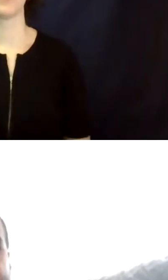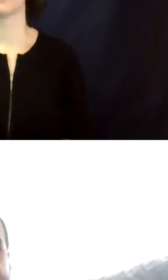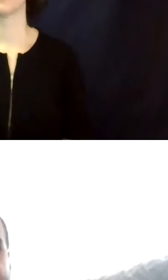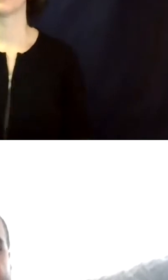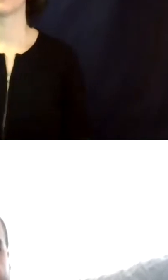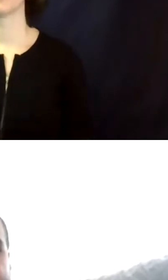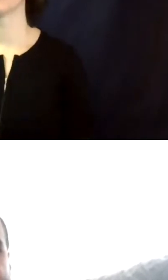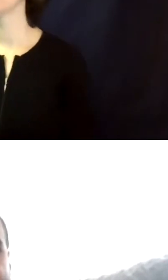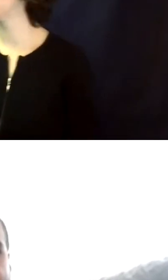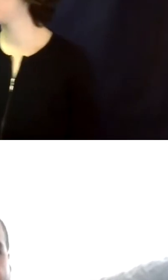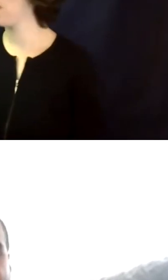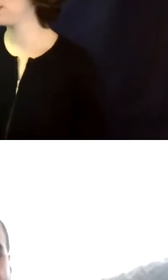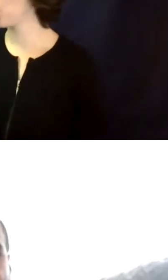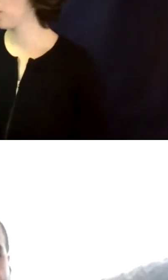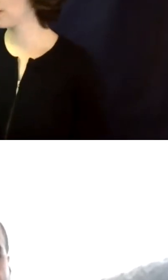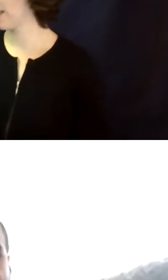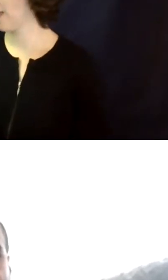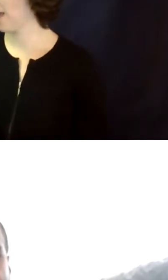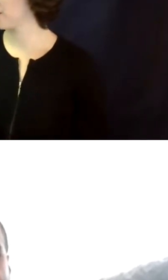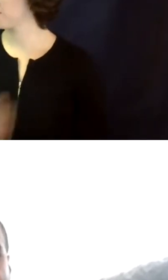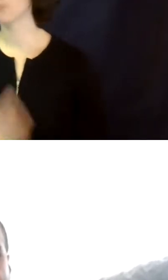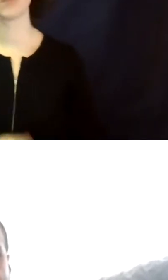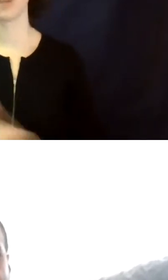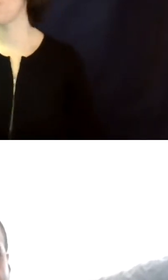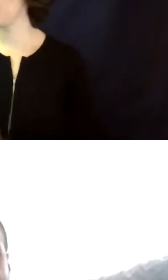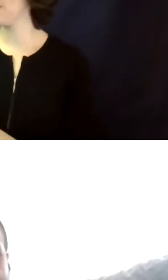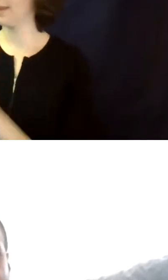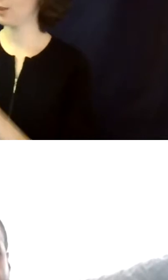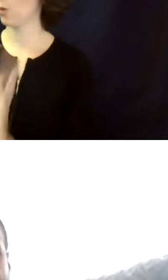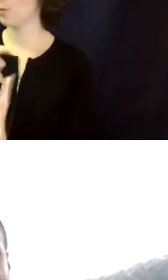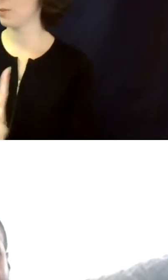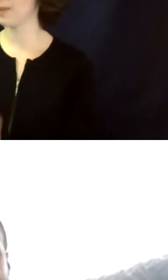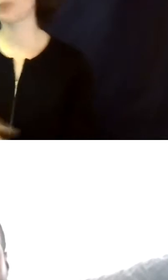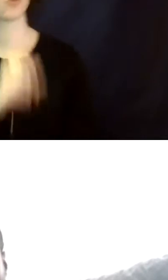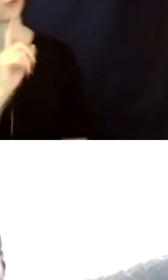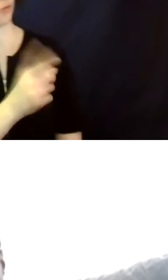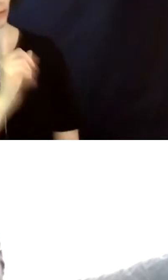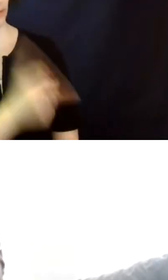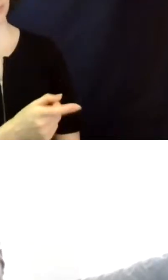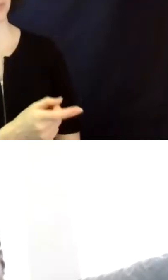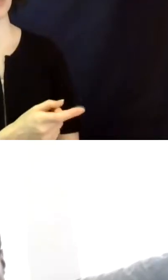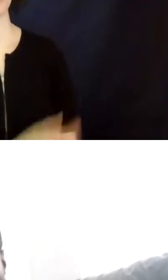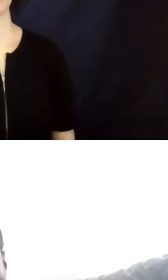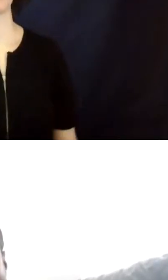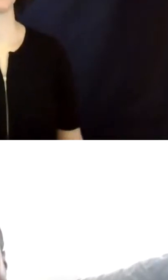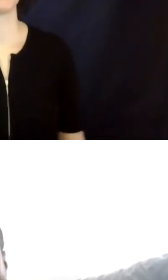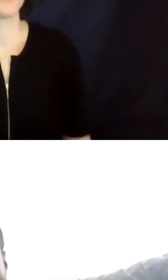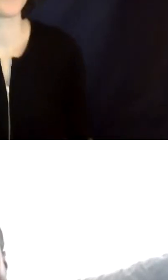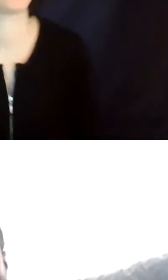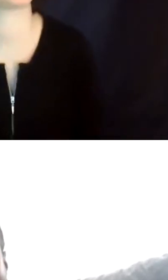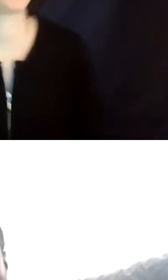Melanie, do you want to take that one from a legal perspective? Sure. Um, so, uh,